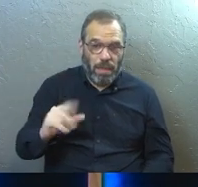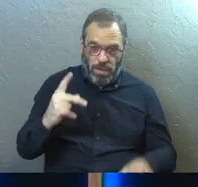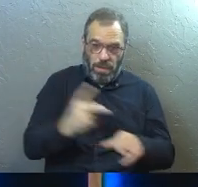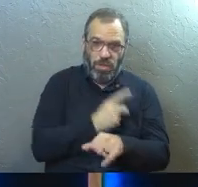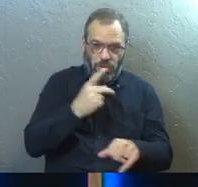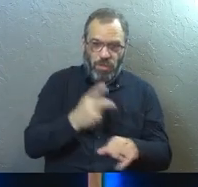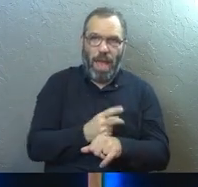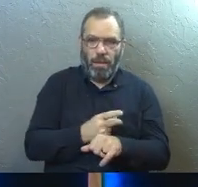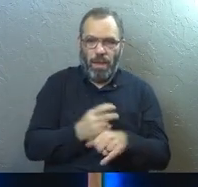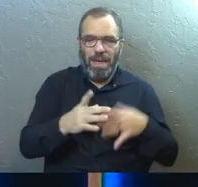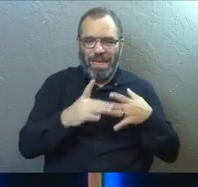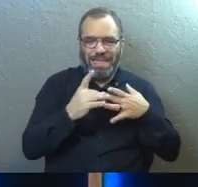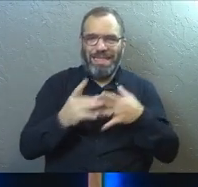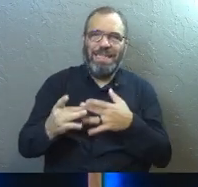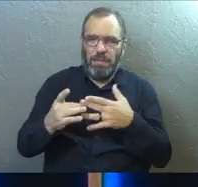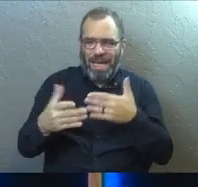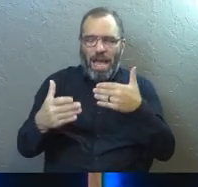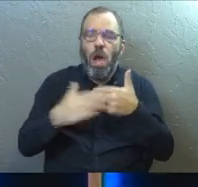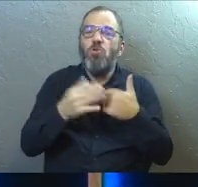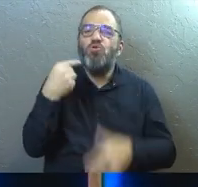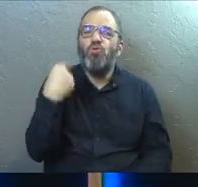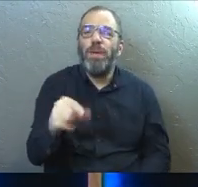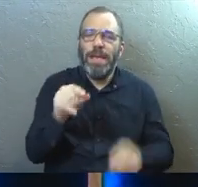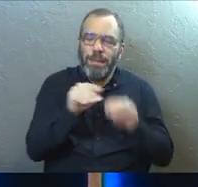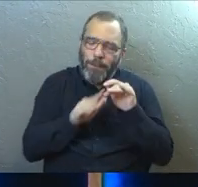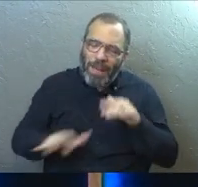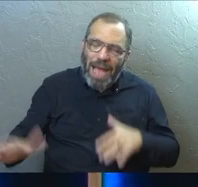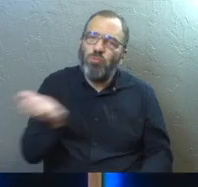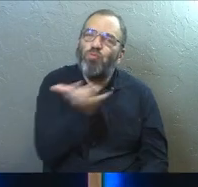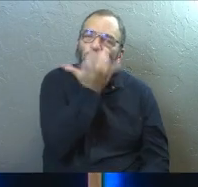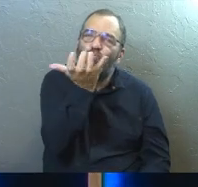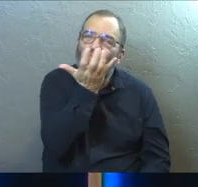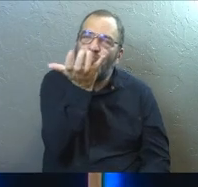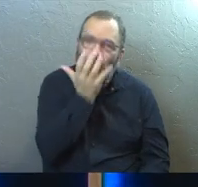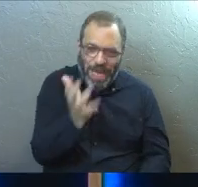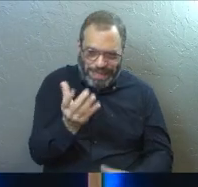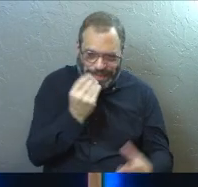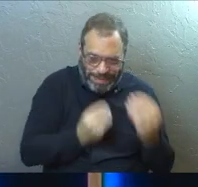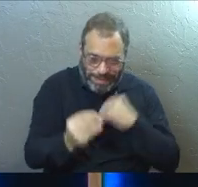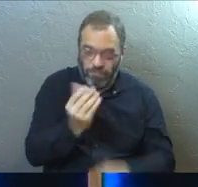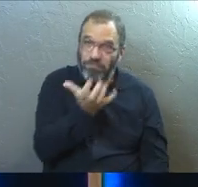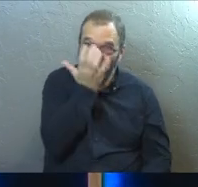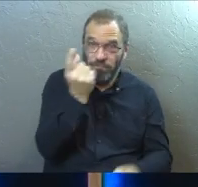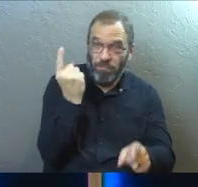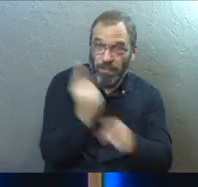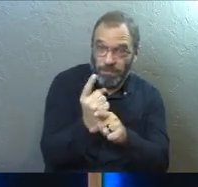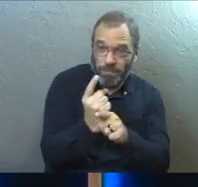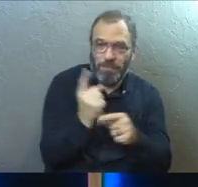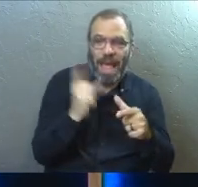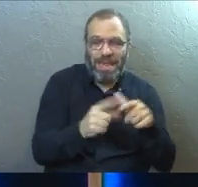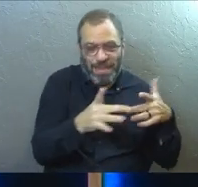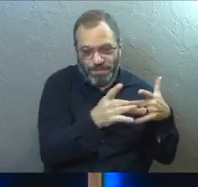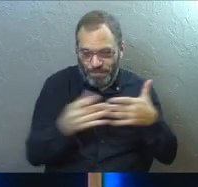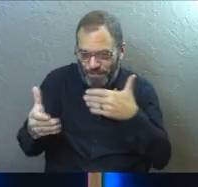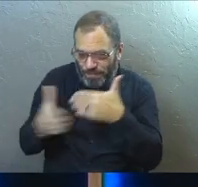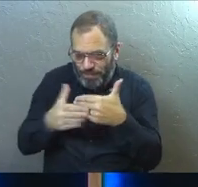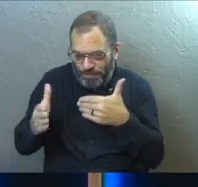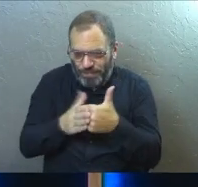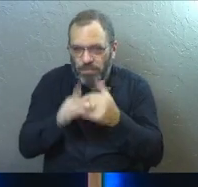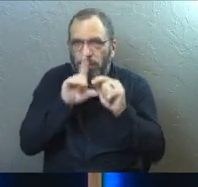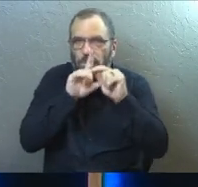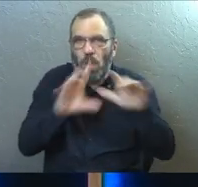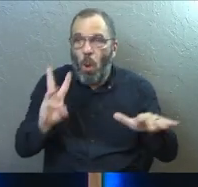lays us down beside green pastures, right? So we can eat the grass, right? And then he leads us beside